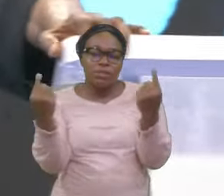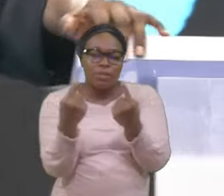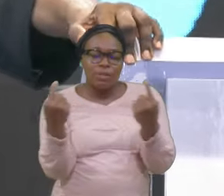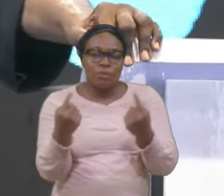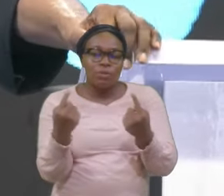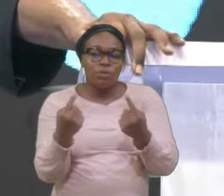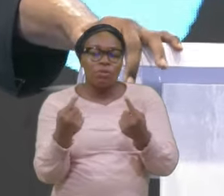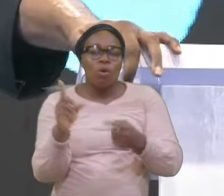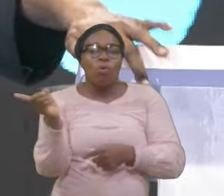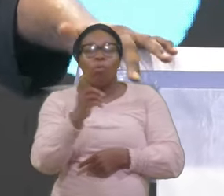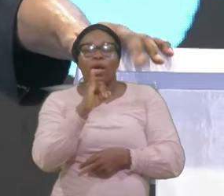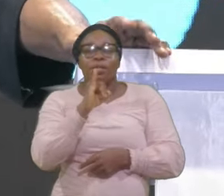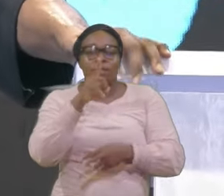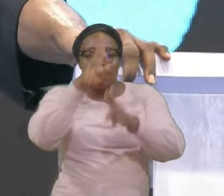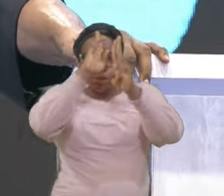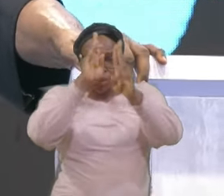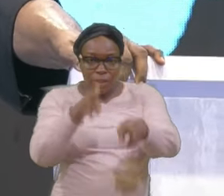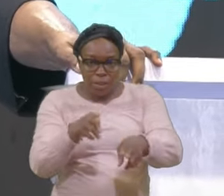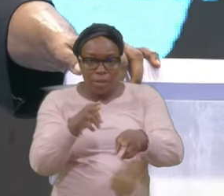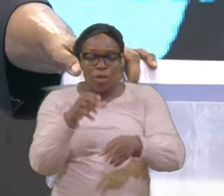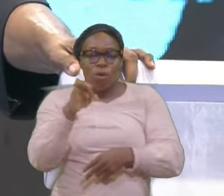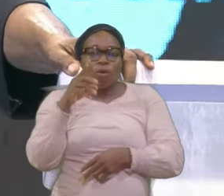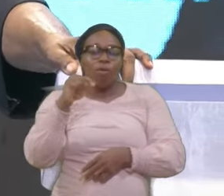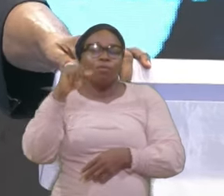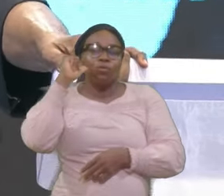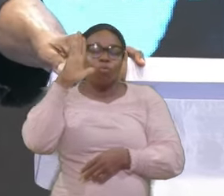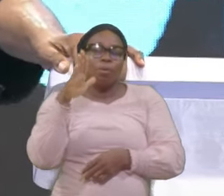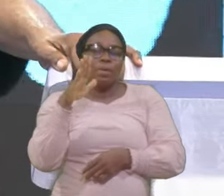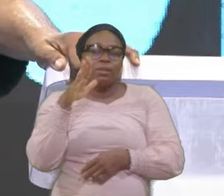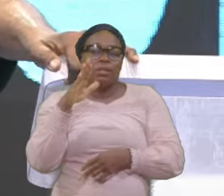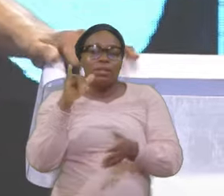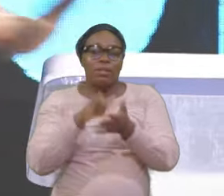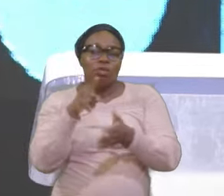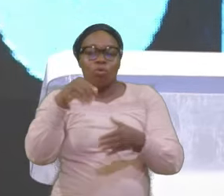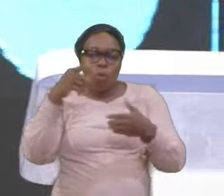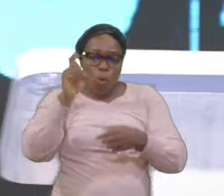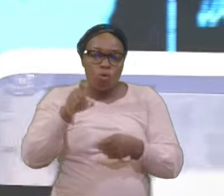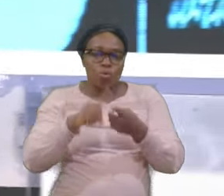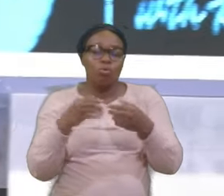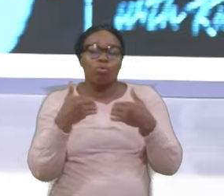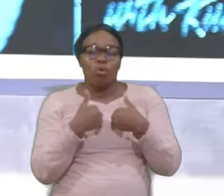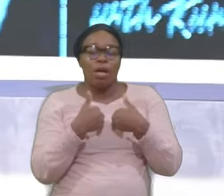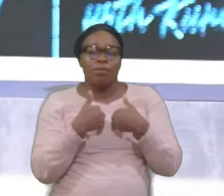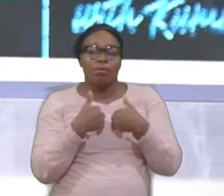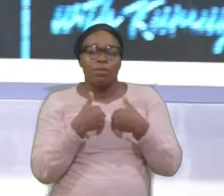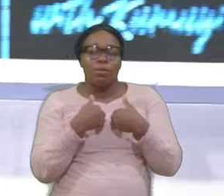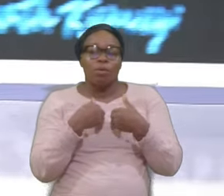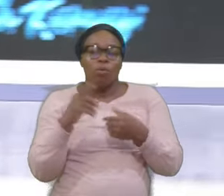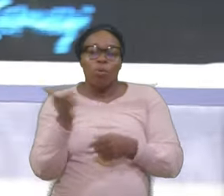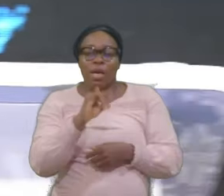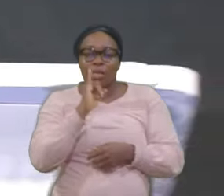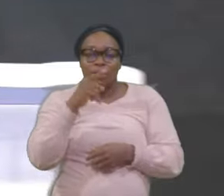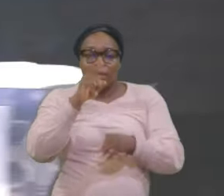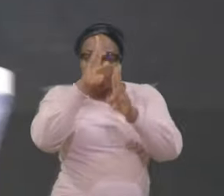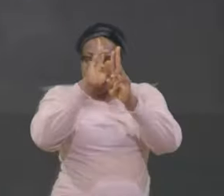is The dignity Of the Woman That you Also have Where is The dignity Of the Man After